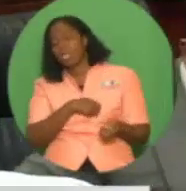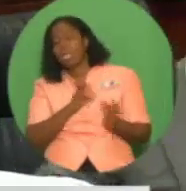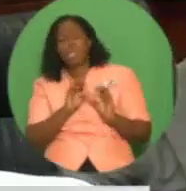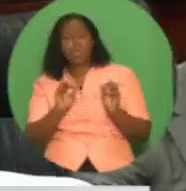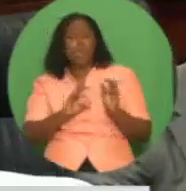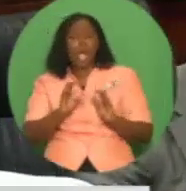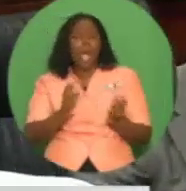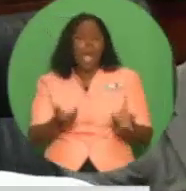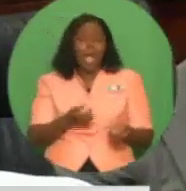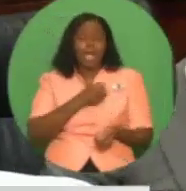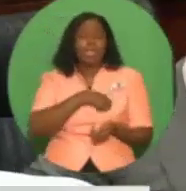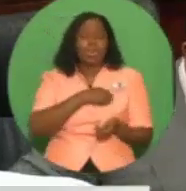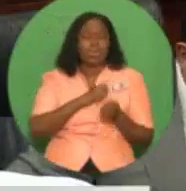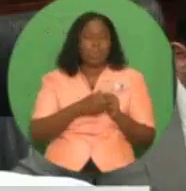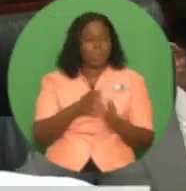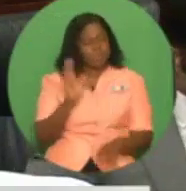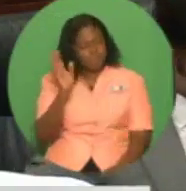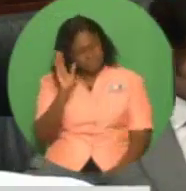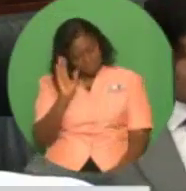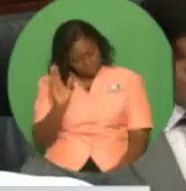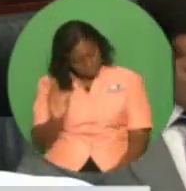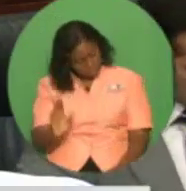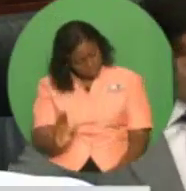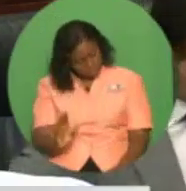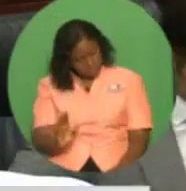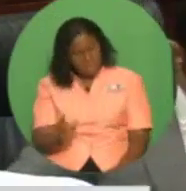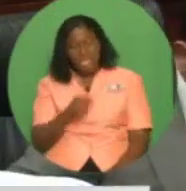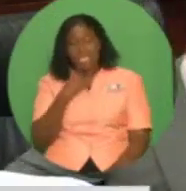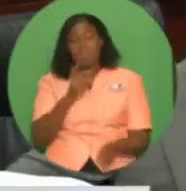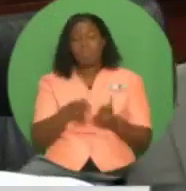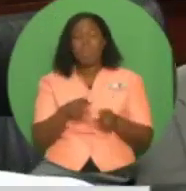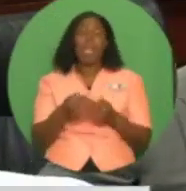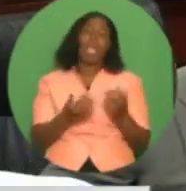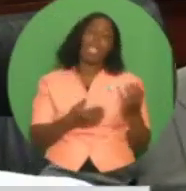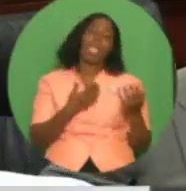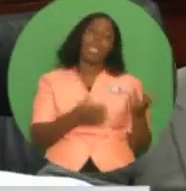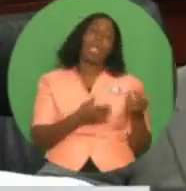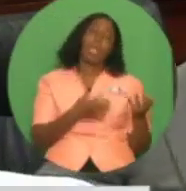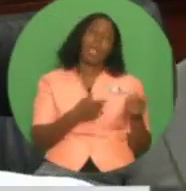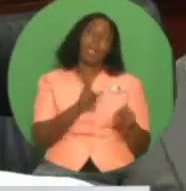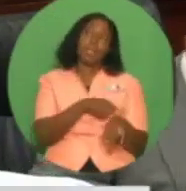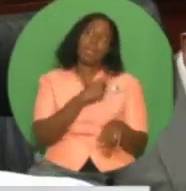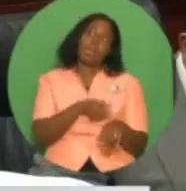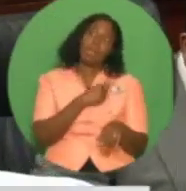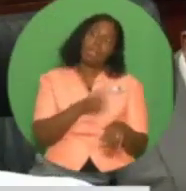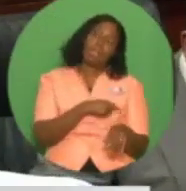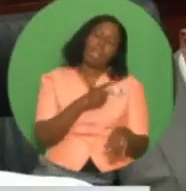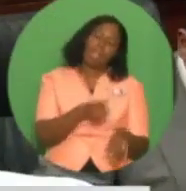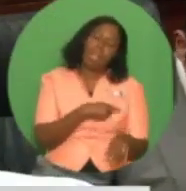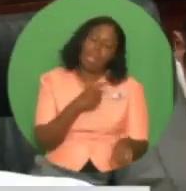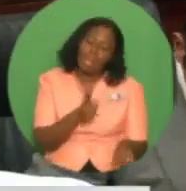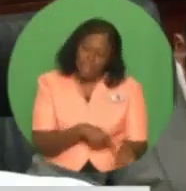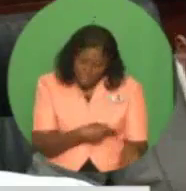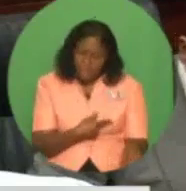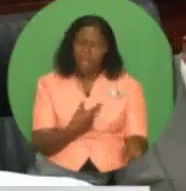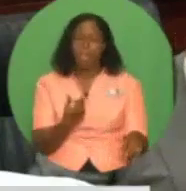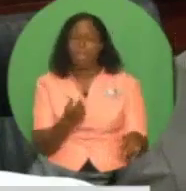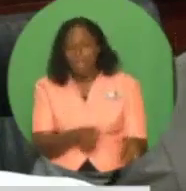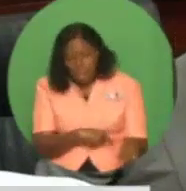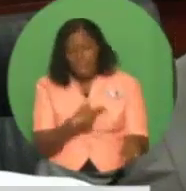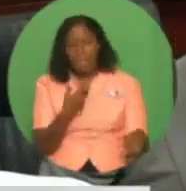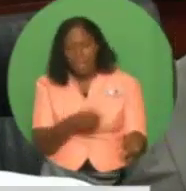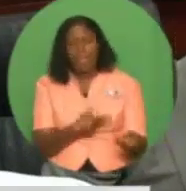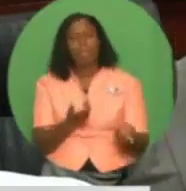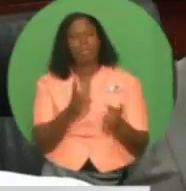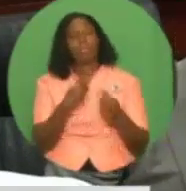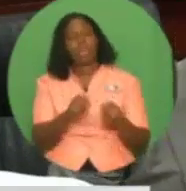reports of persons waiting inordinate lengths of time for responses or receiving busy signals when attempting to